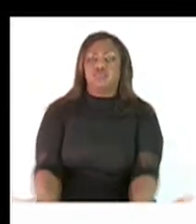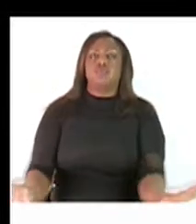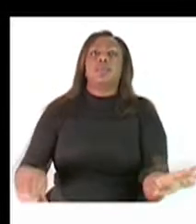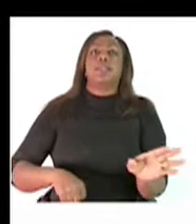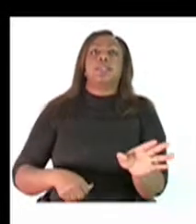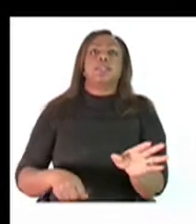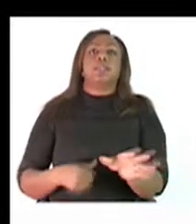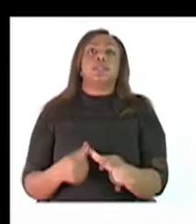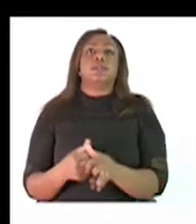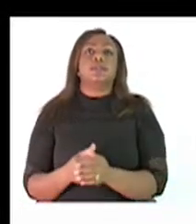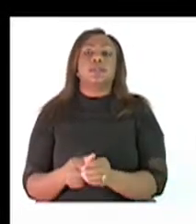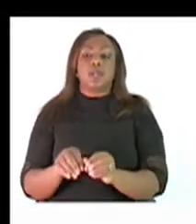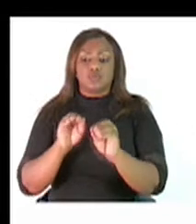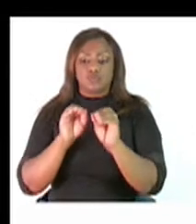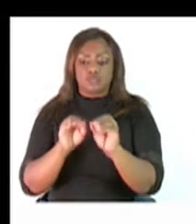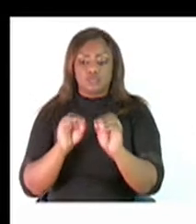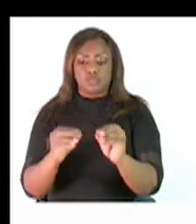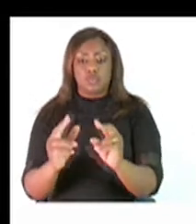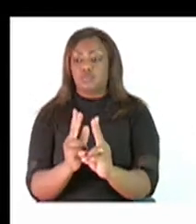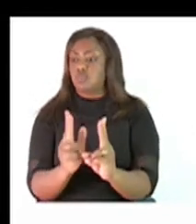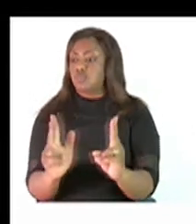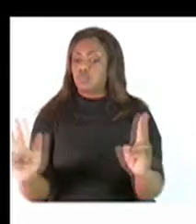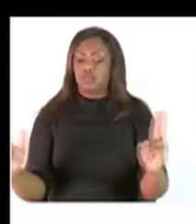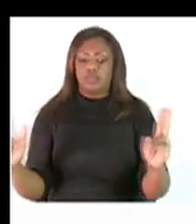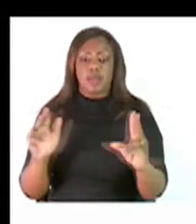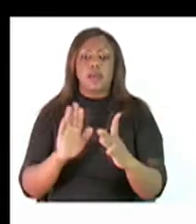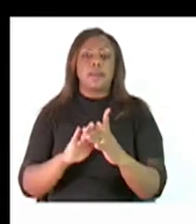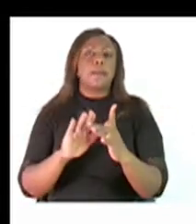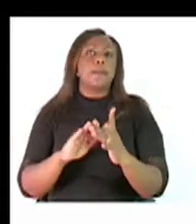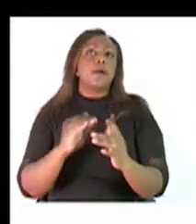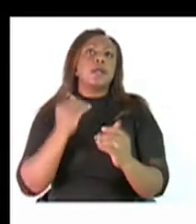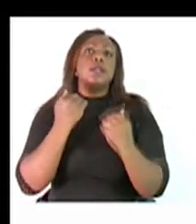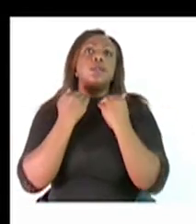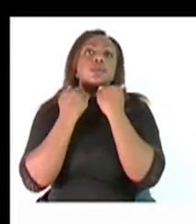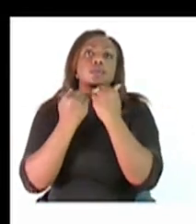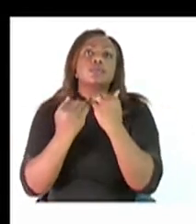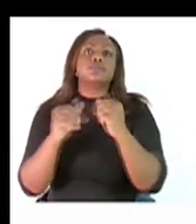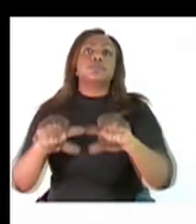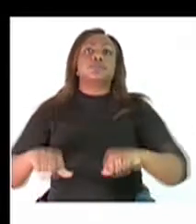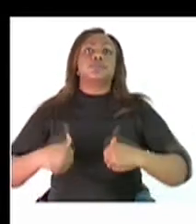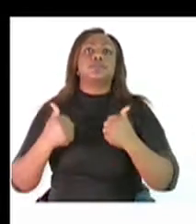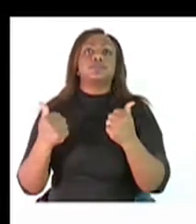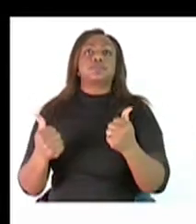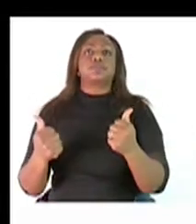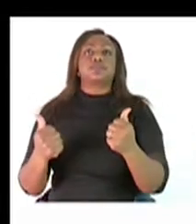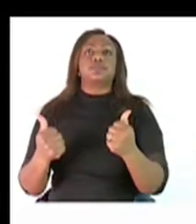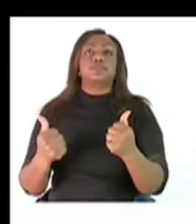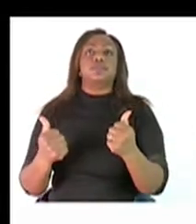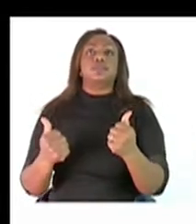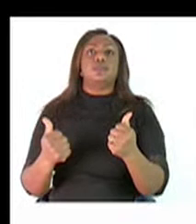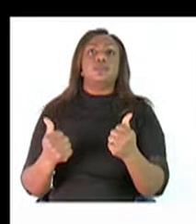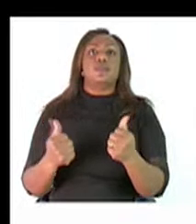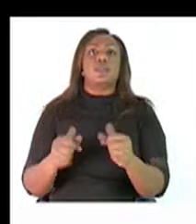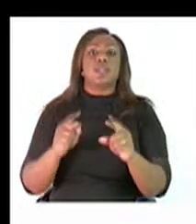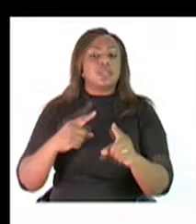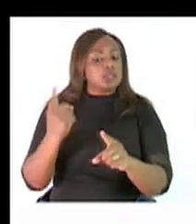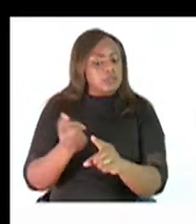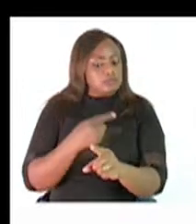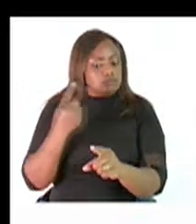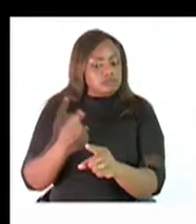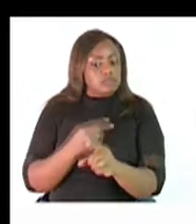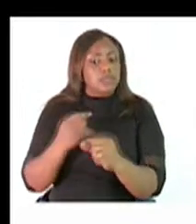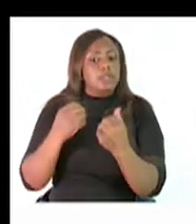Educate people about the importance of their health. Being healthy should be part of your overall